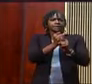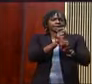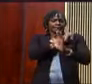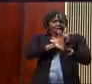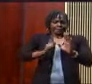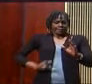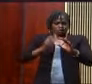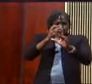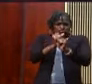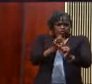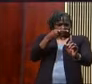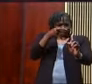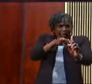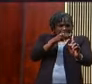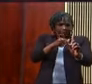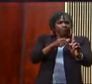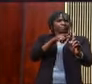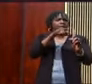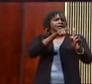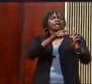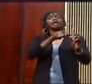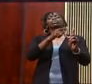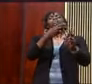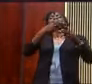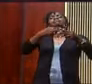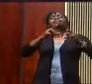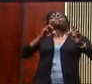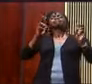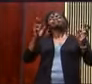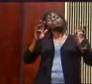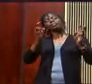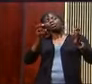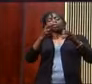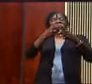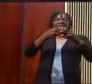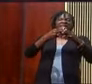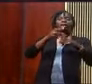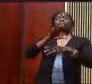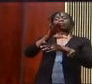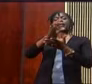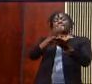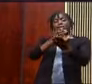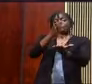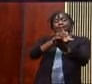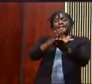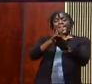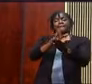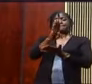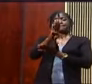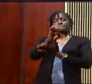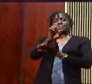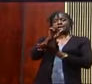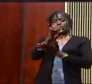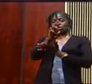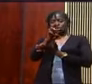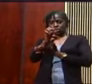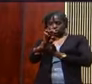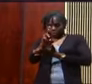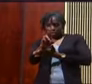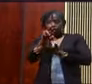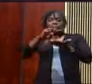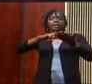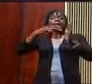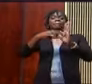one who tasted the wine that was given to the king before the king received